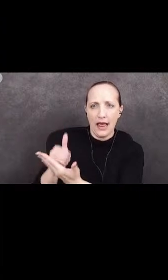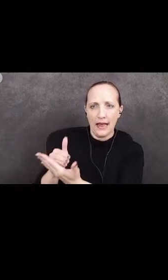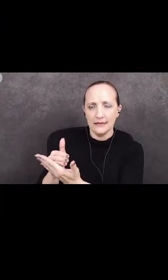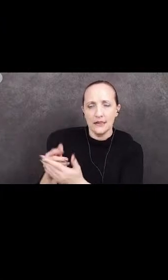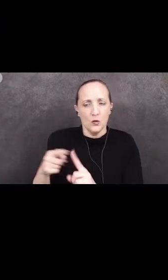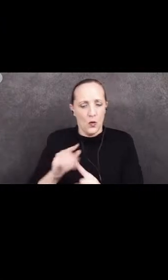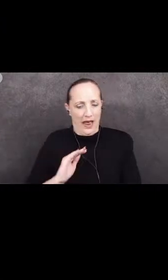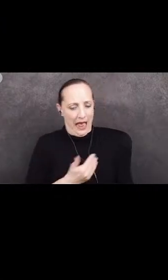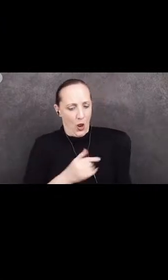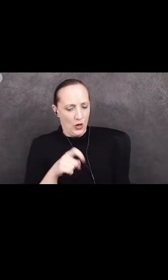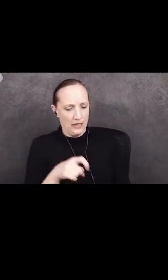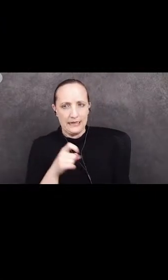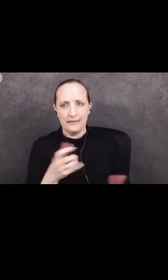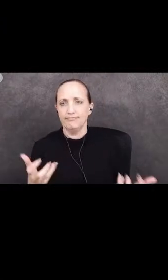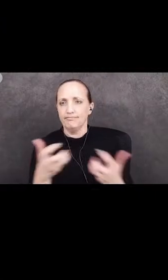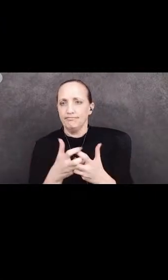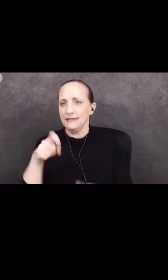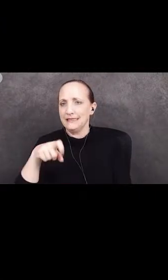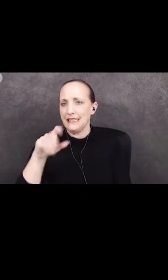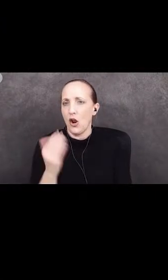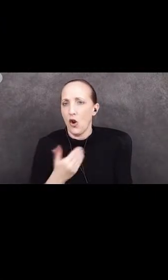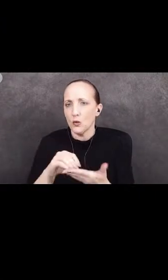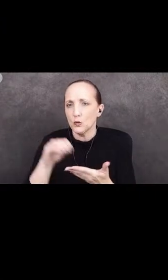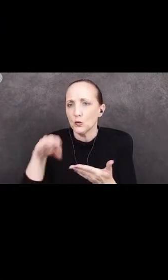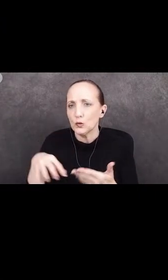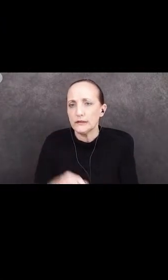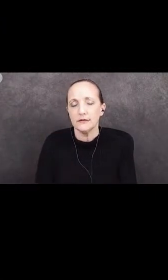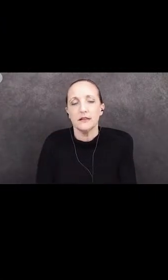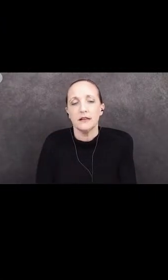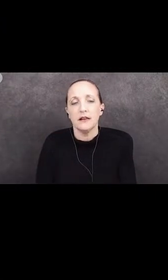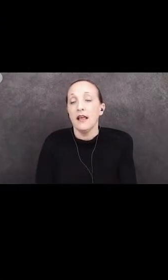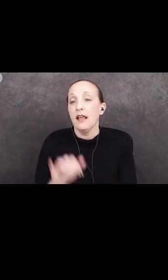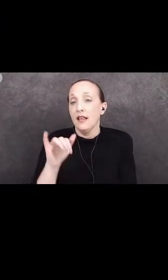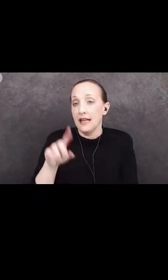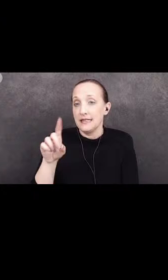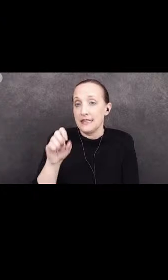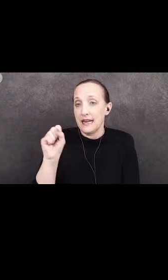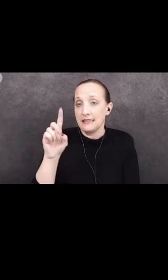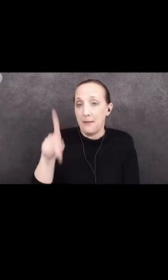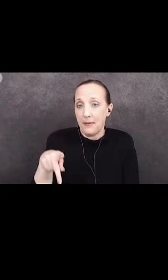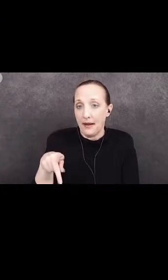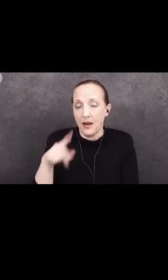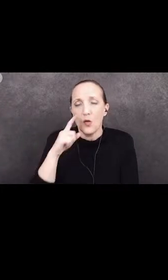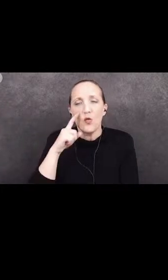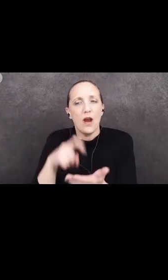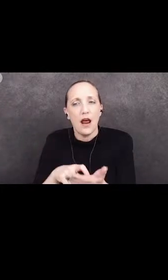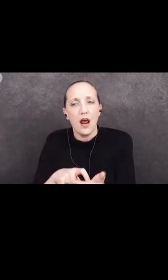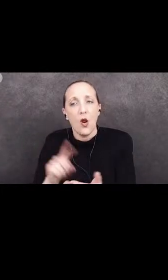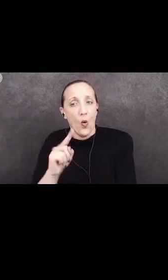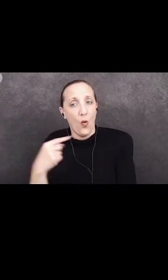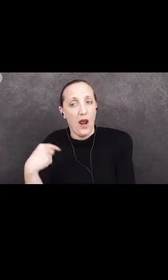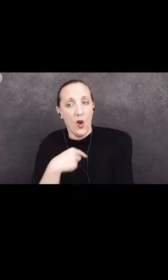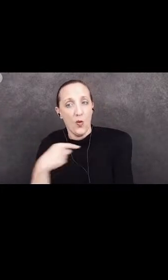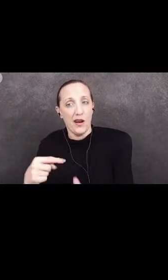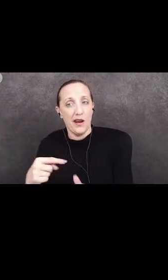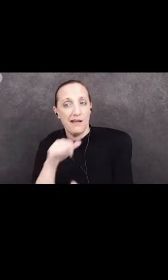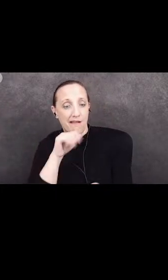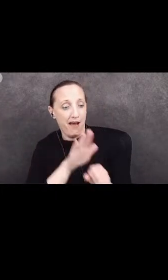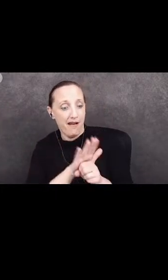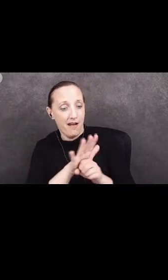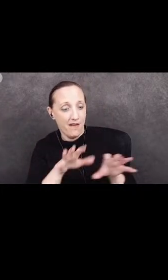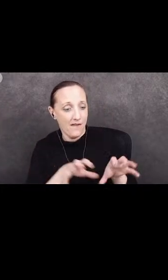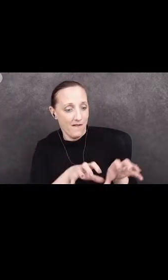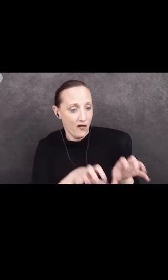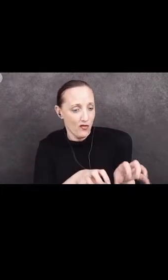better ways to serve our students. In this way, DSDP not only recognizes where we fell short, but looks